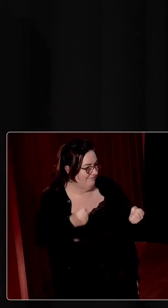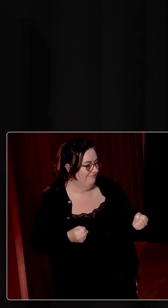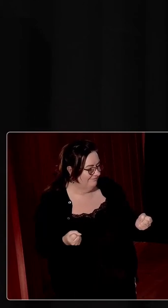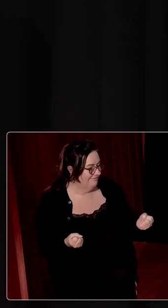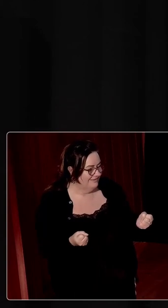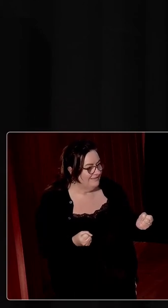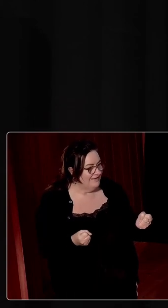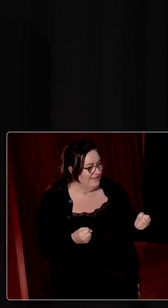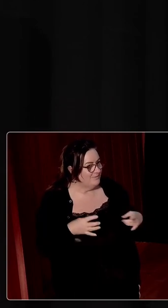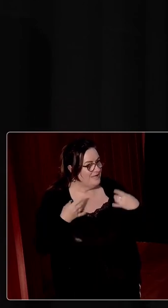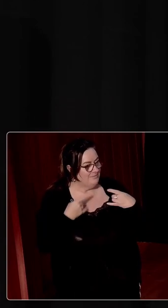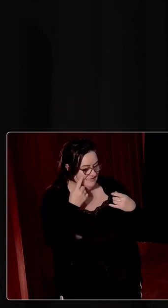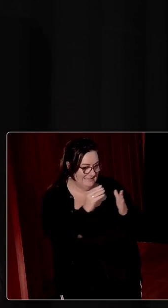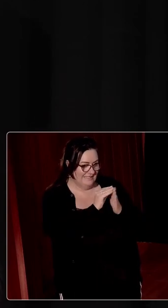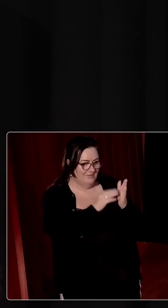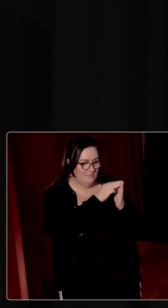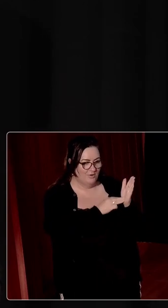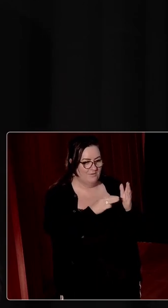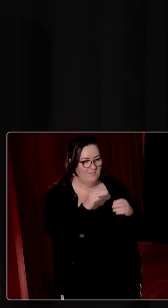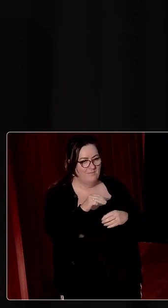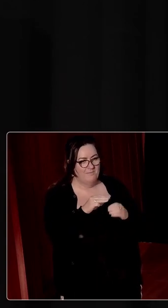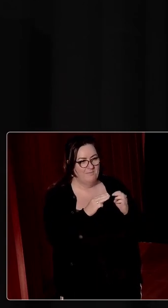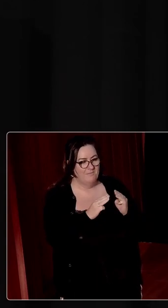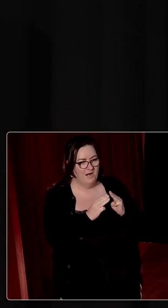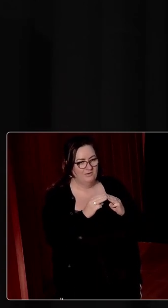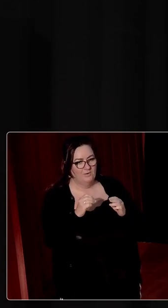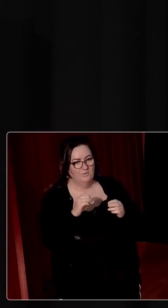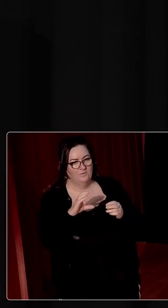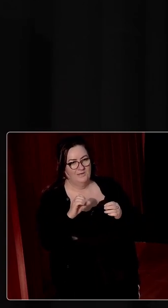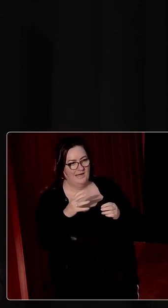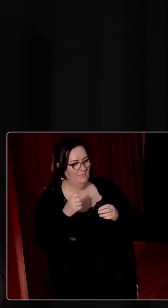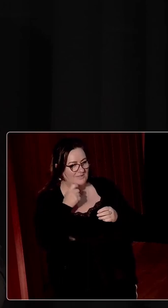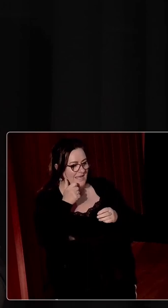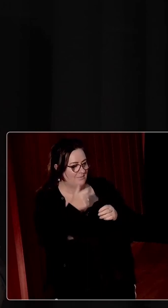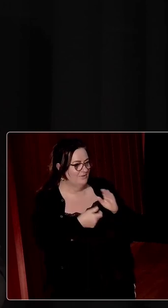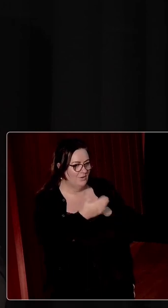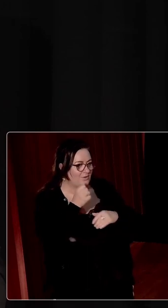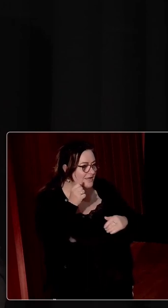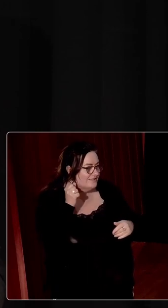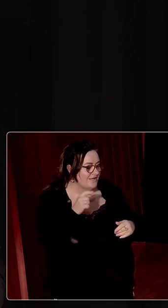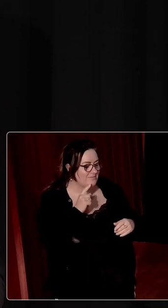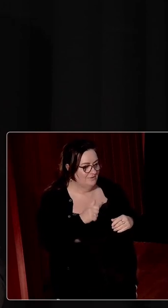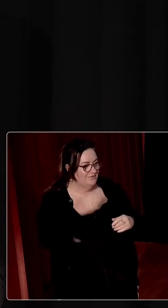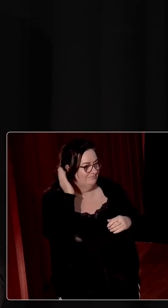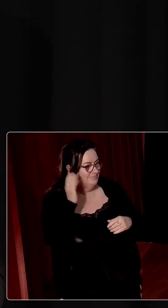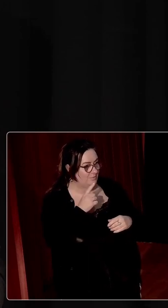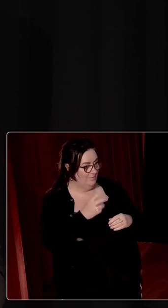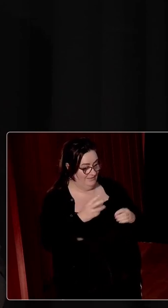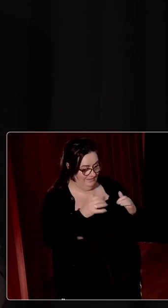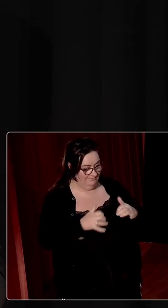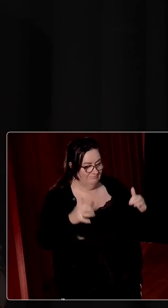And I was glad to see on the program, my colleague, Margaret O'Callaghan, I wasn't able to get to her paper yesterday. But I think while this conference